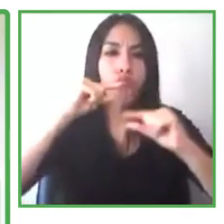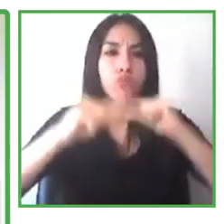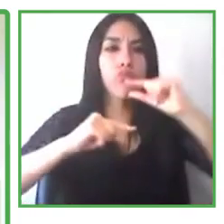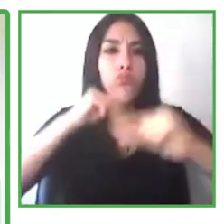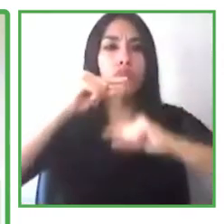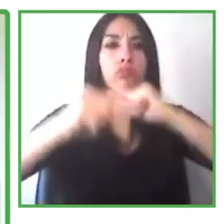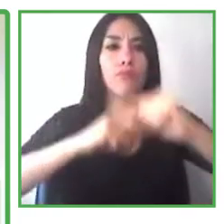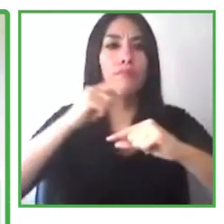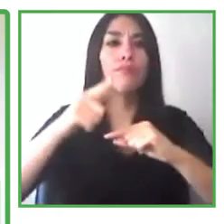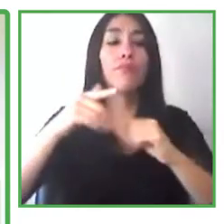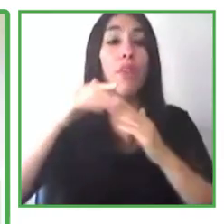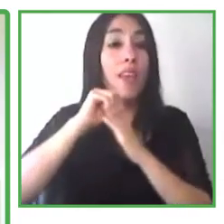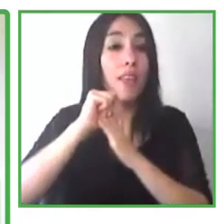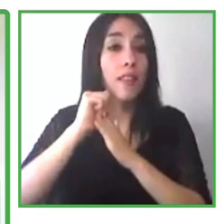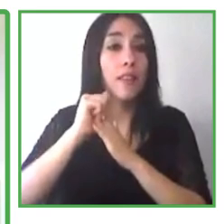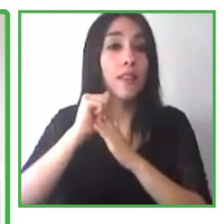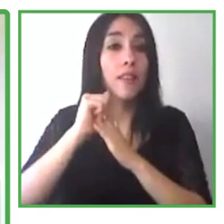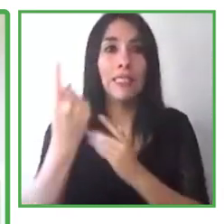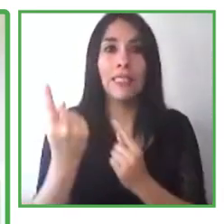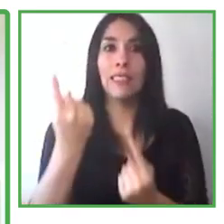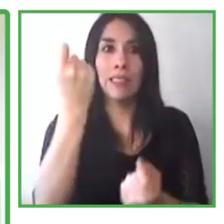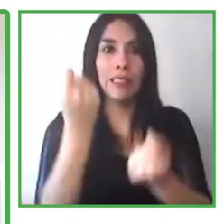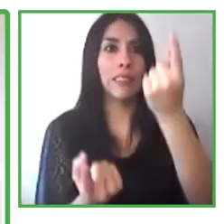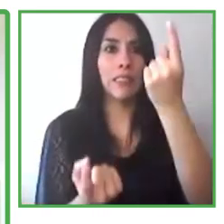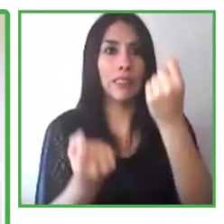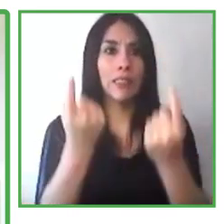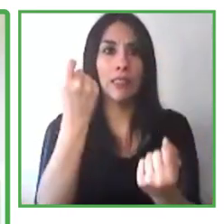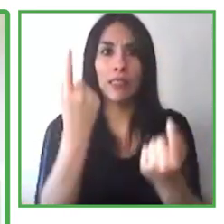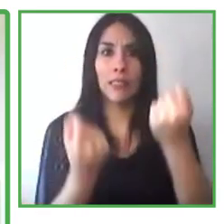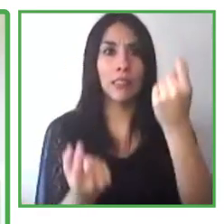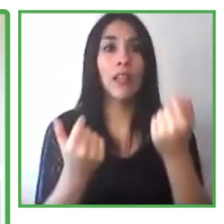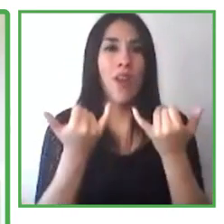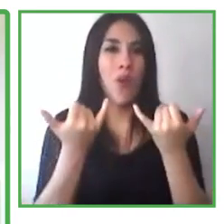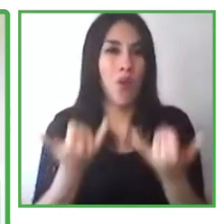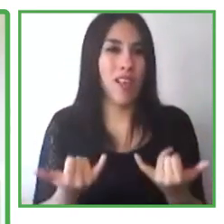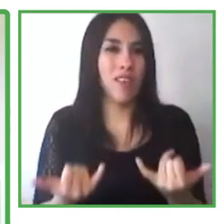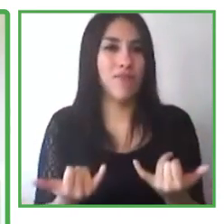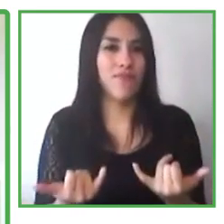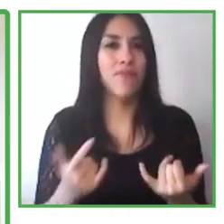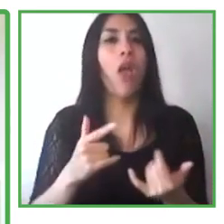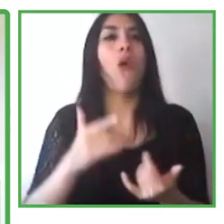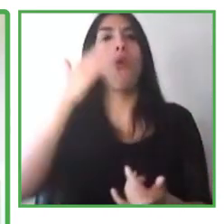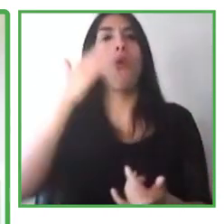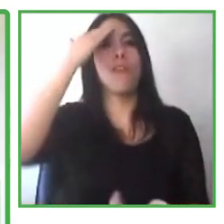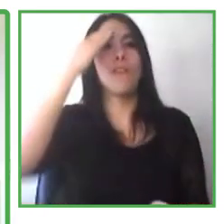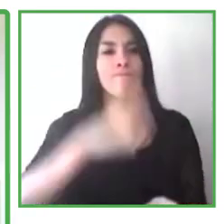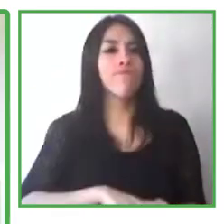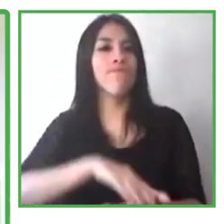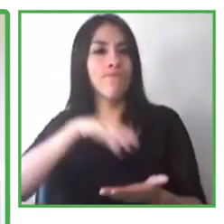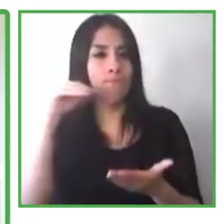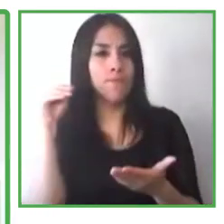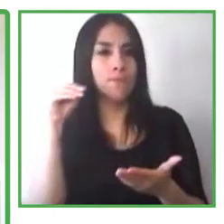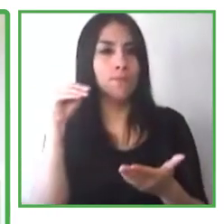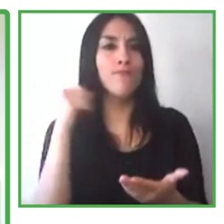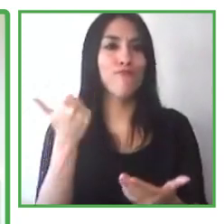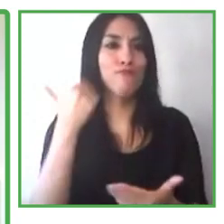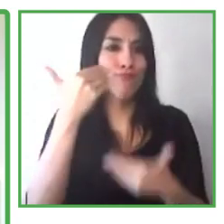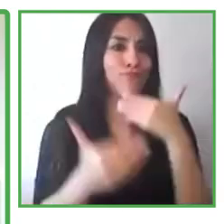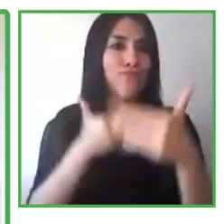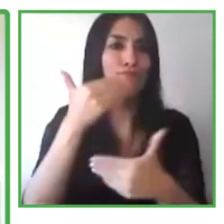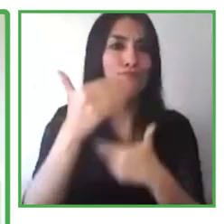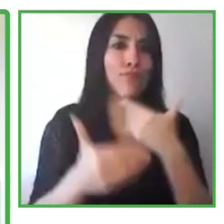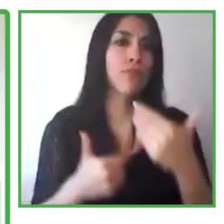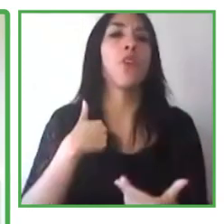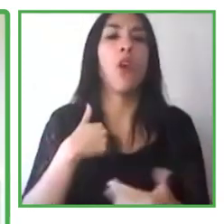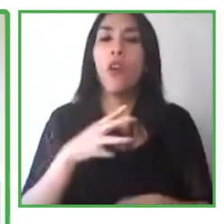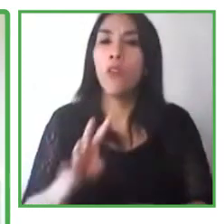So we are super excited about what the future of inclusive hiring means in our workplace, in the workplace of our customers,